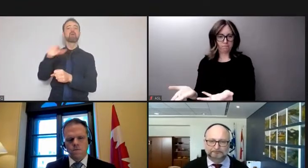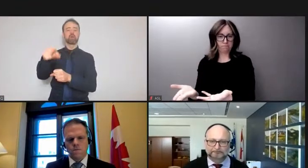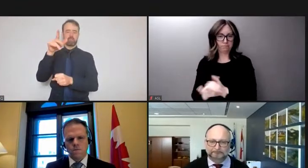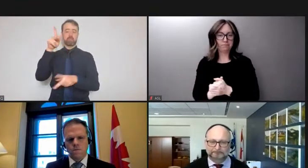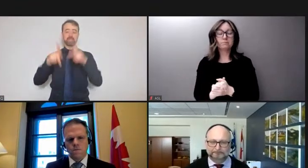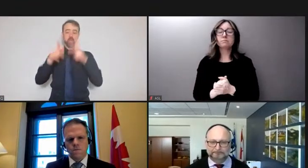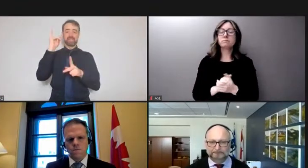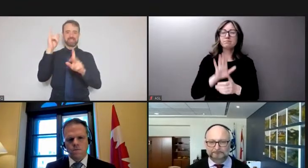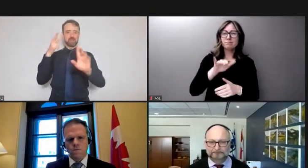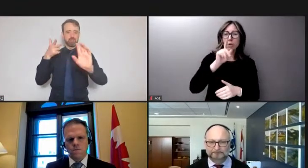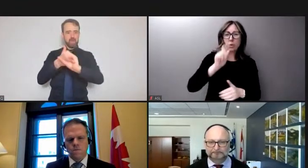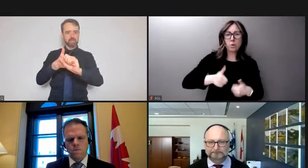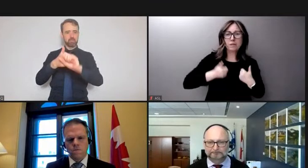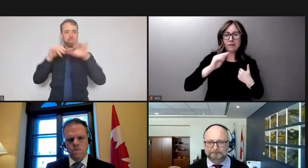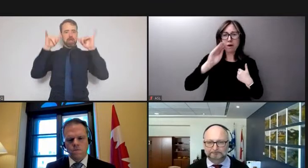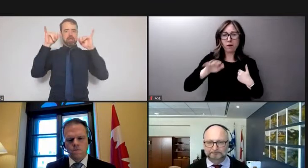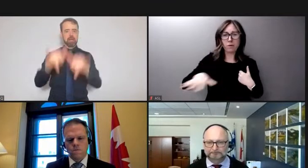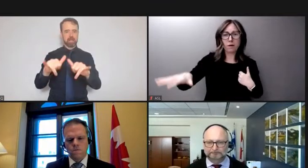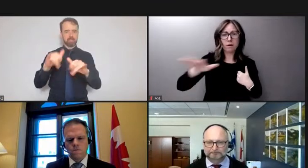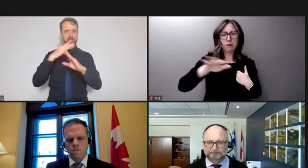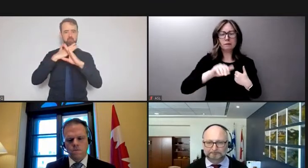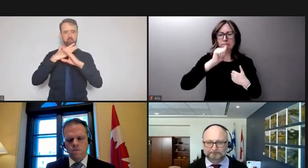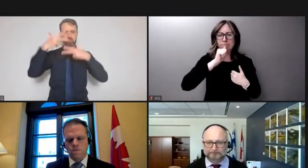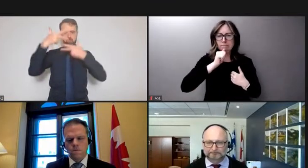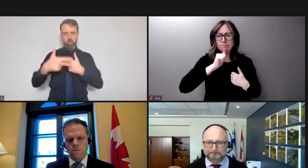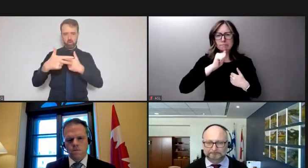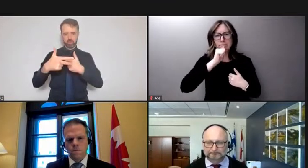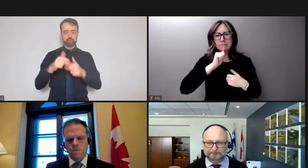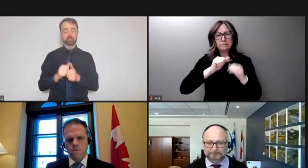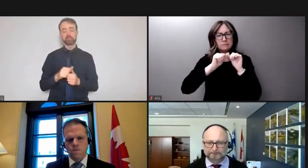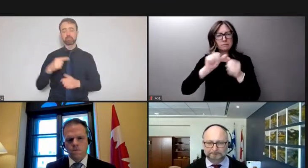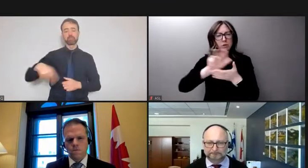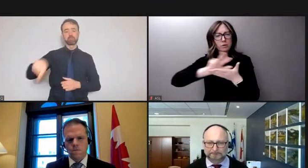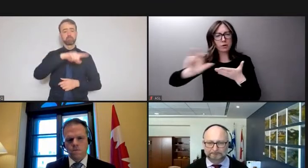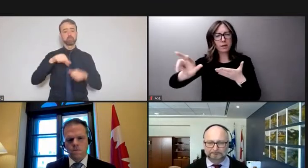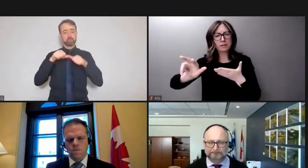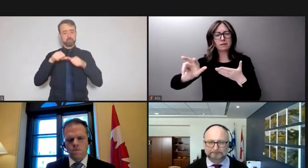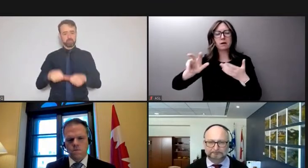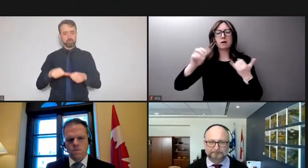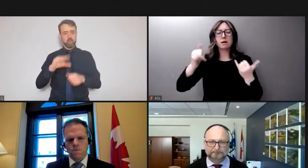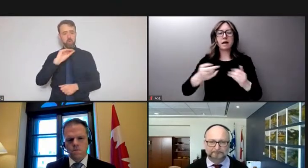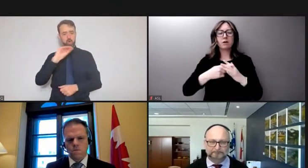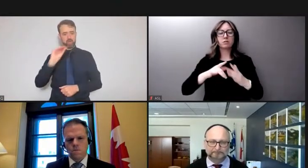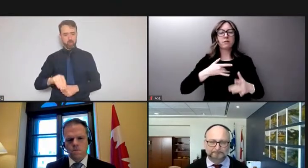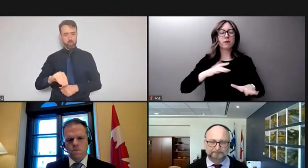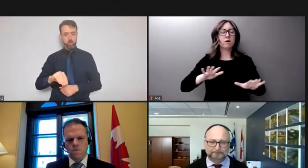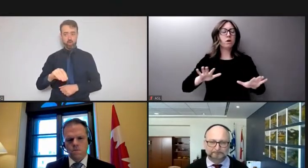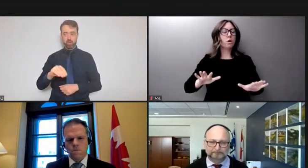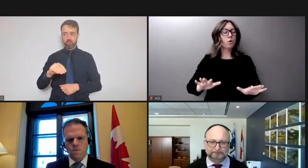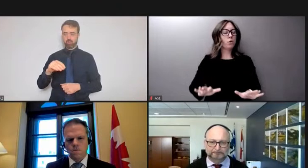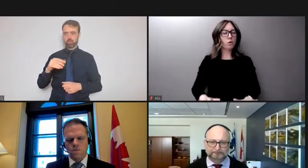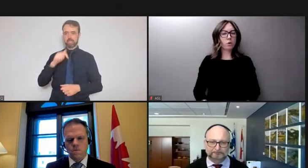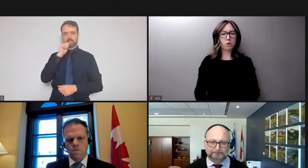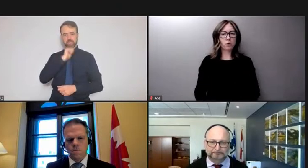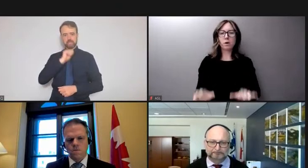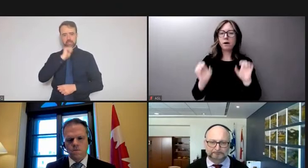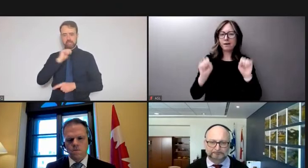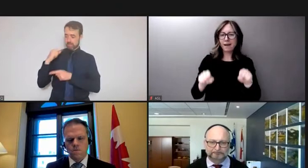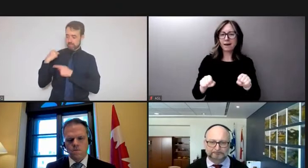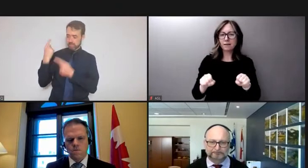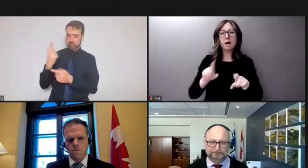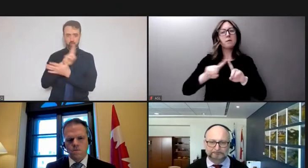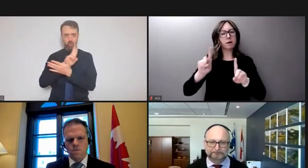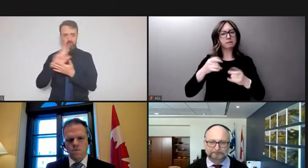of ottawa who have had to face this invasion for three weeks may now begin to breathe a sigh of relief but i know they do so